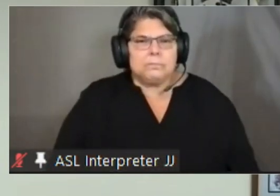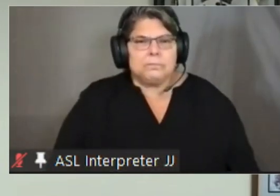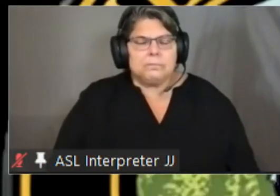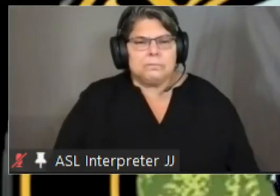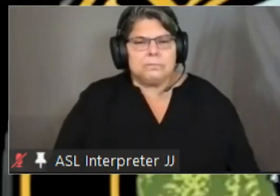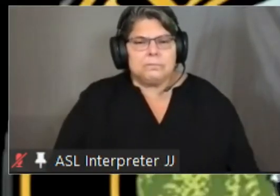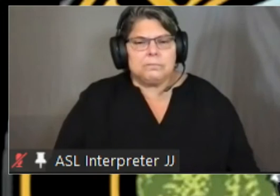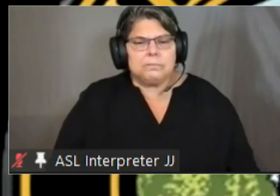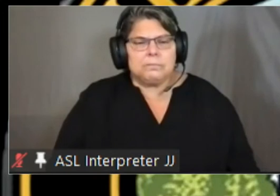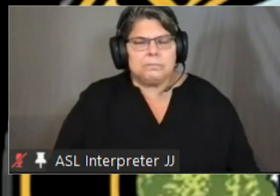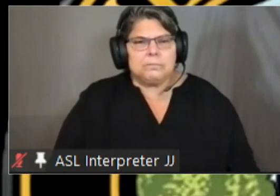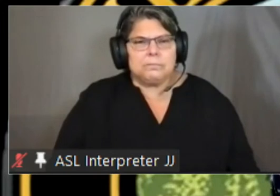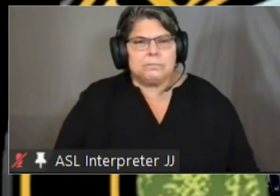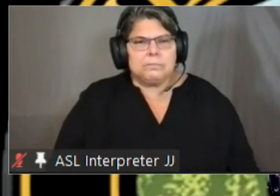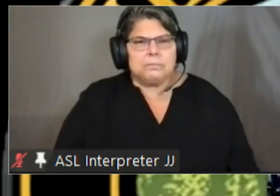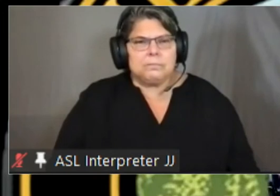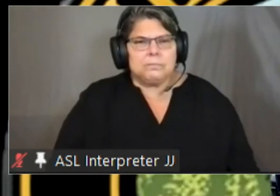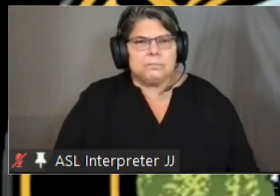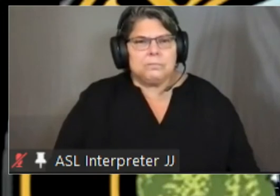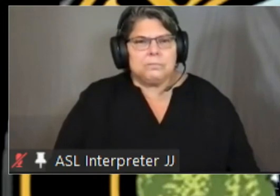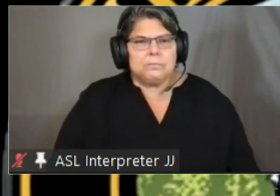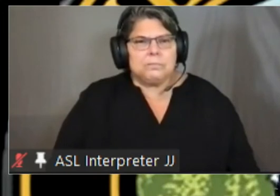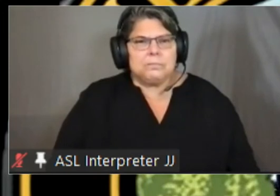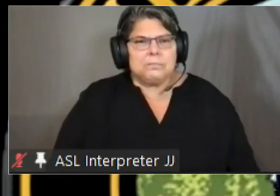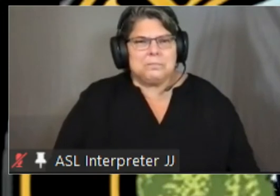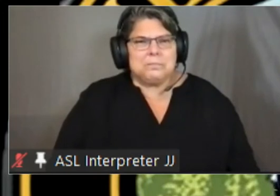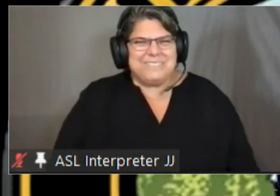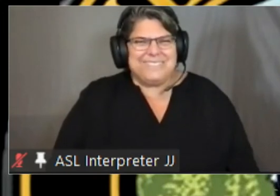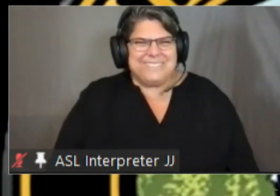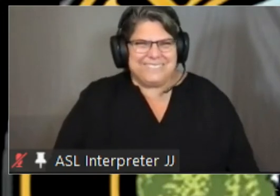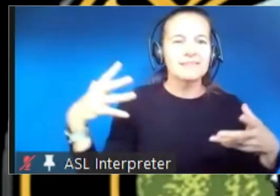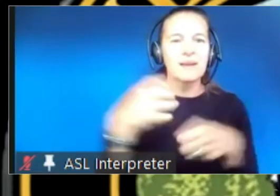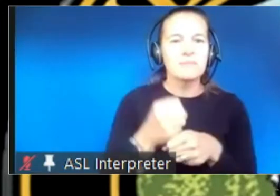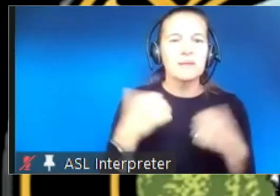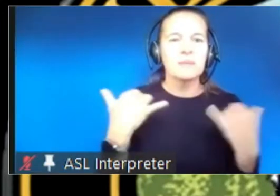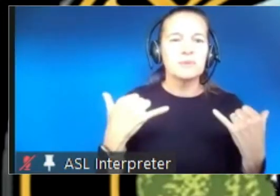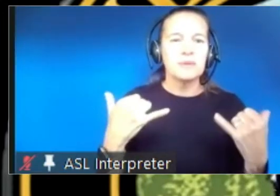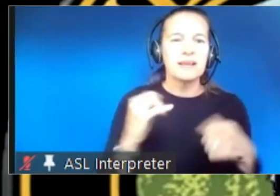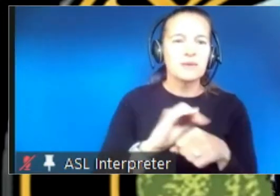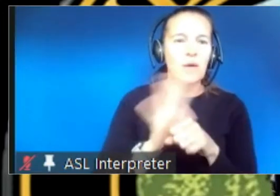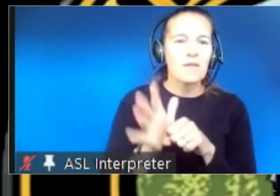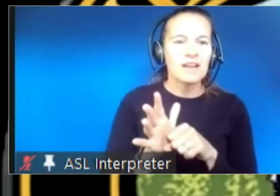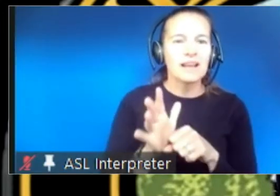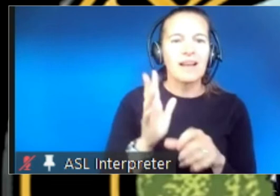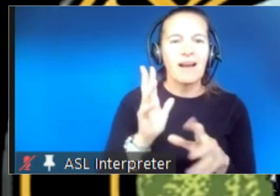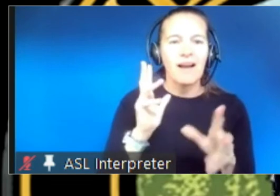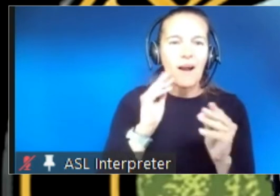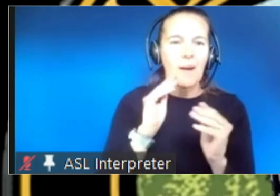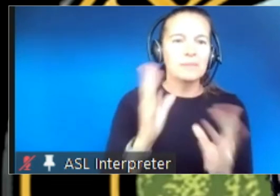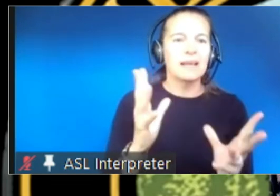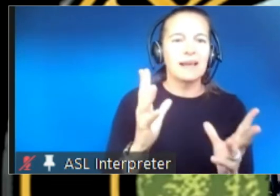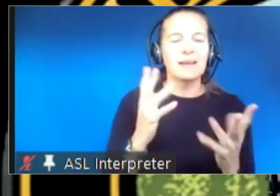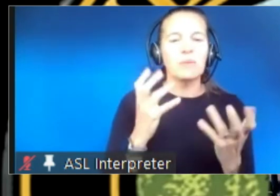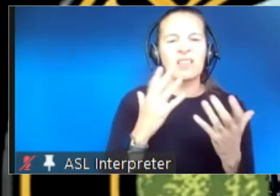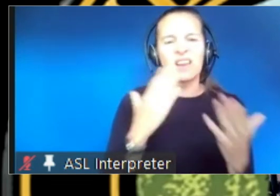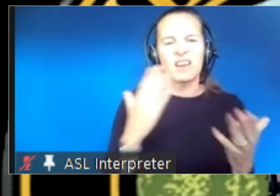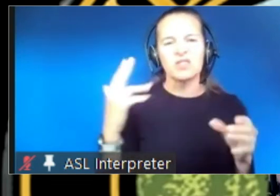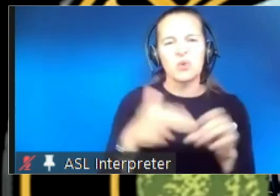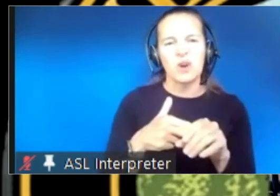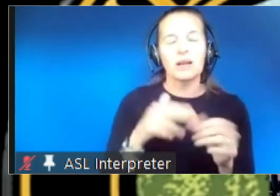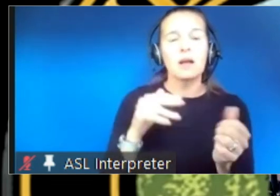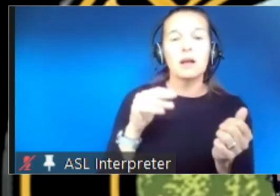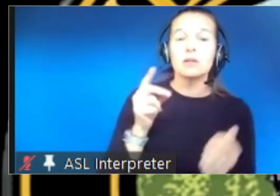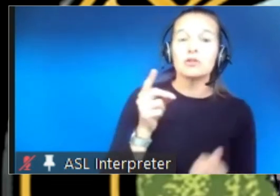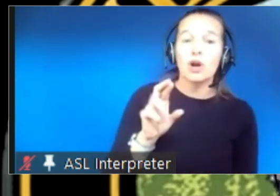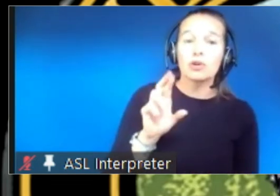all right thank you media uh that sums up today's covet 19 update thank you for joining us i'd like to give dr corin one more opportunity